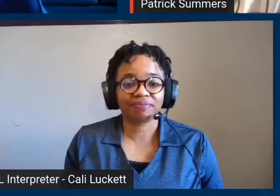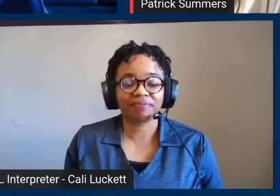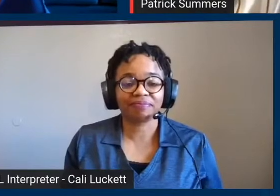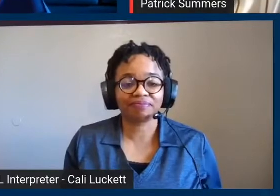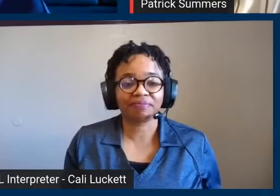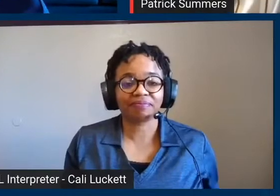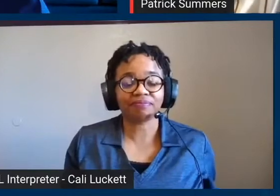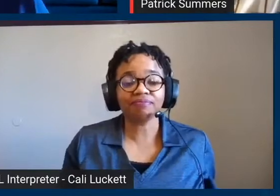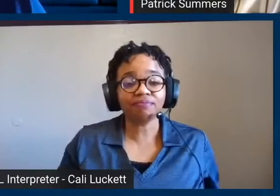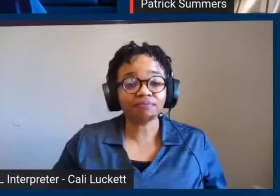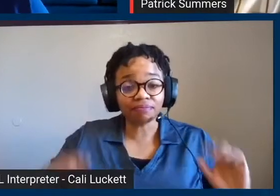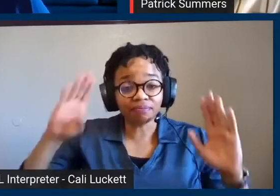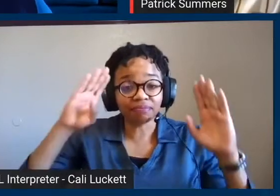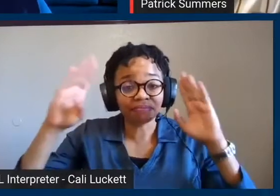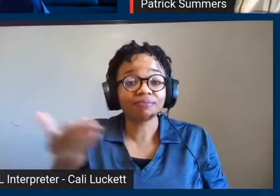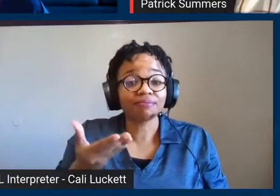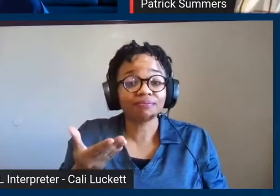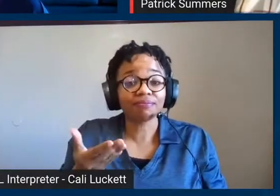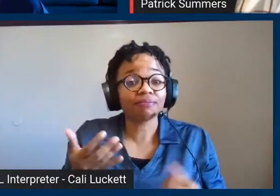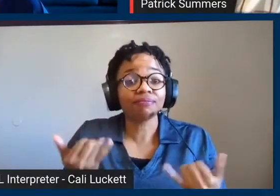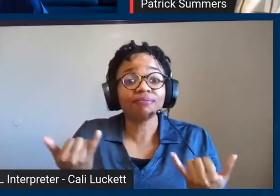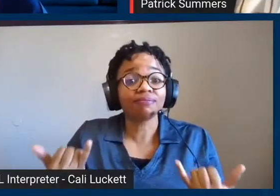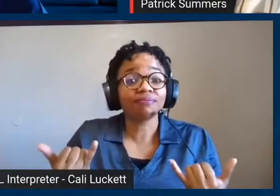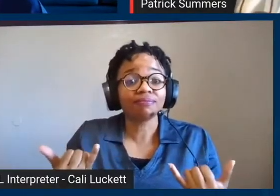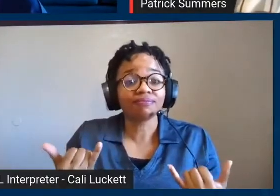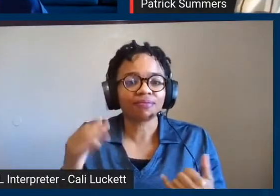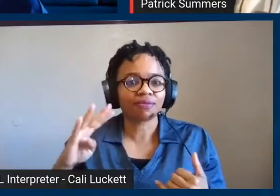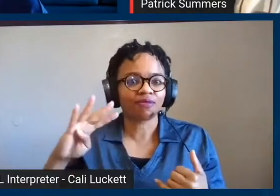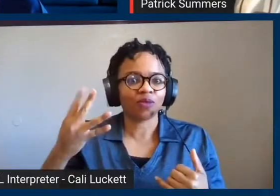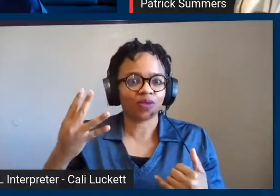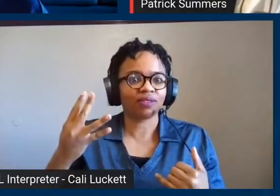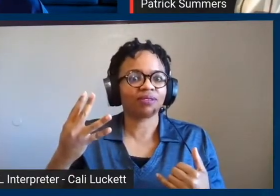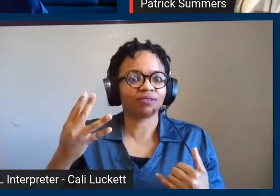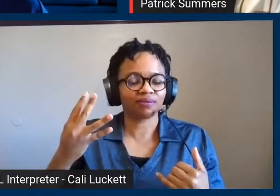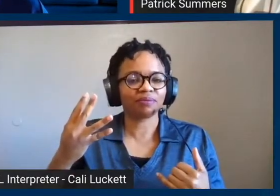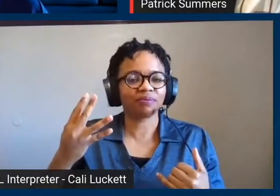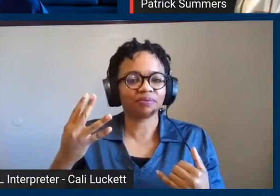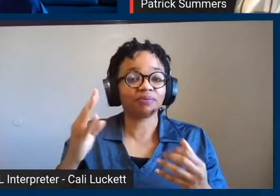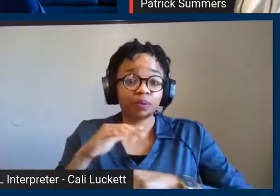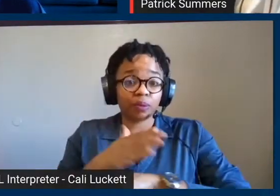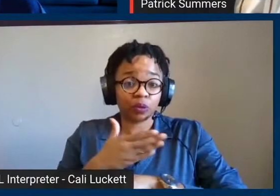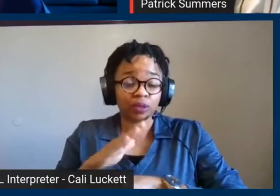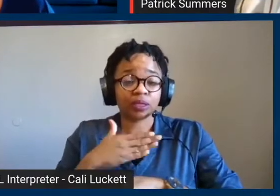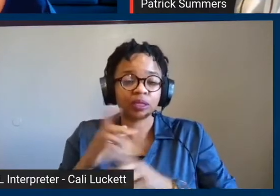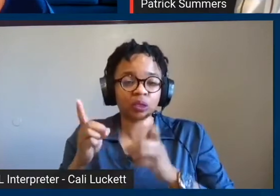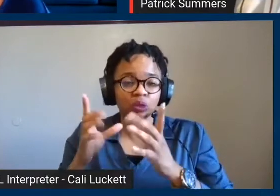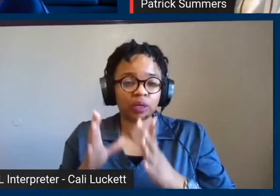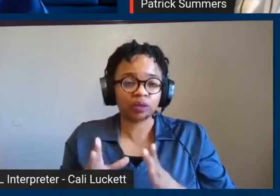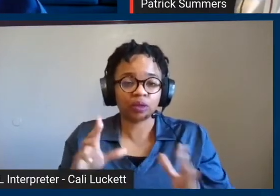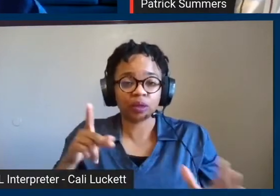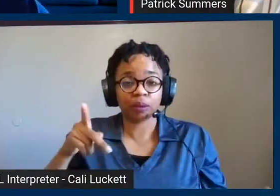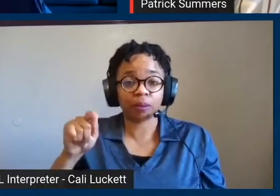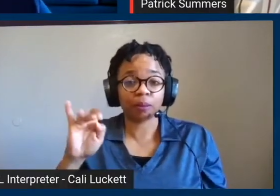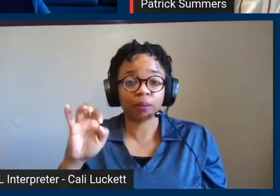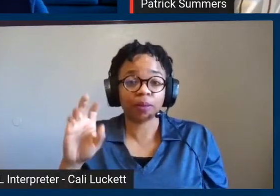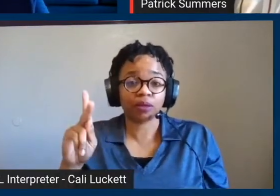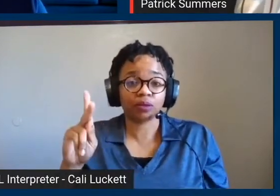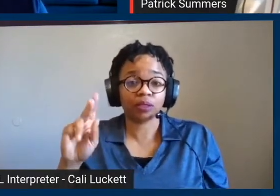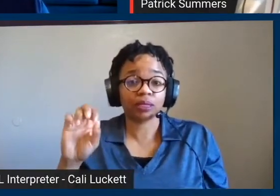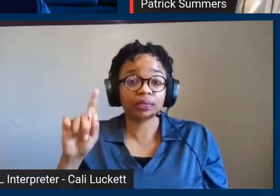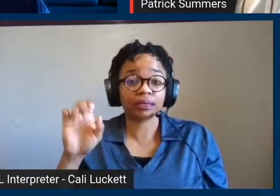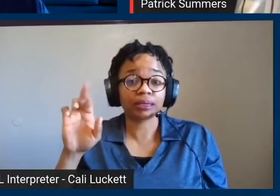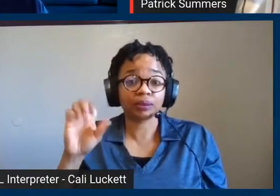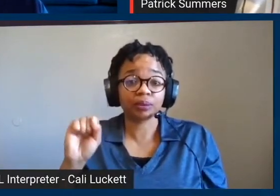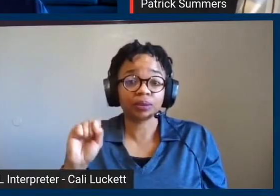Welcome, everyone, to our webinar series, Music and Healing. Carlene and I are really